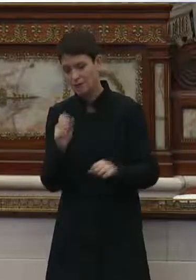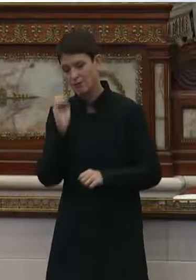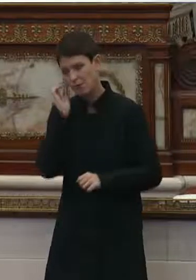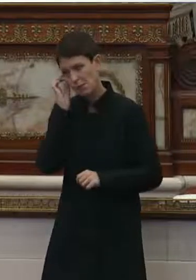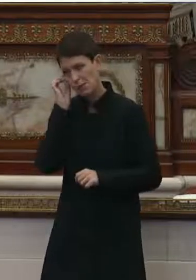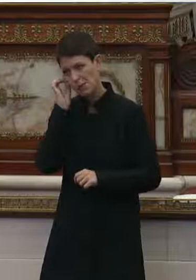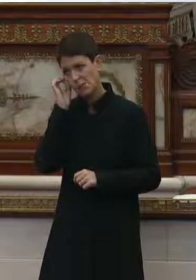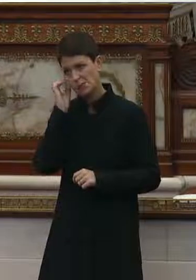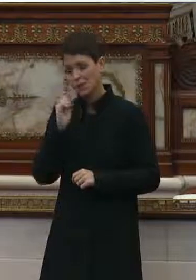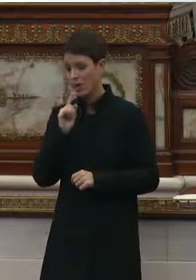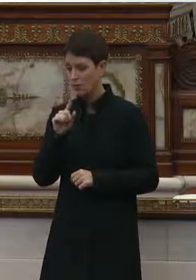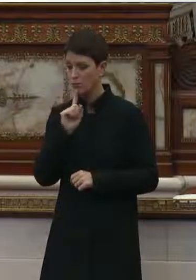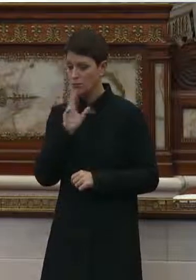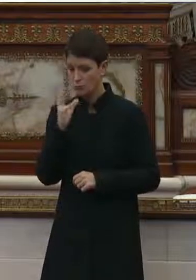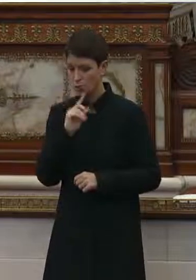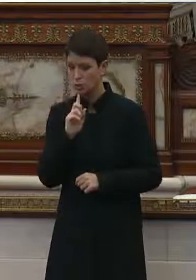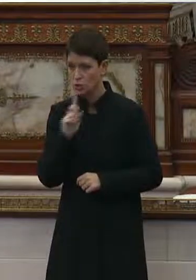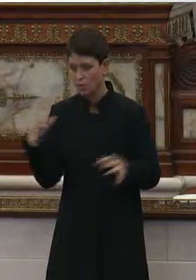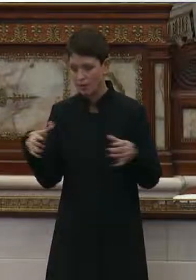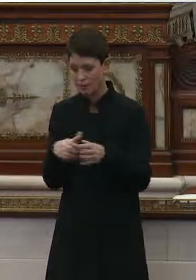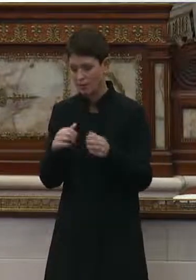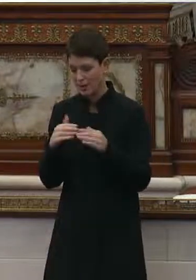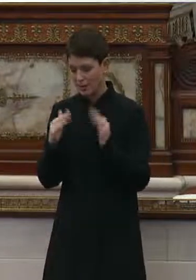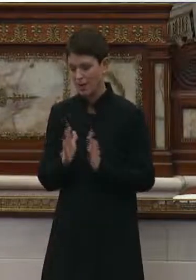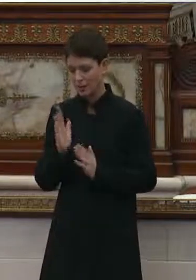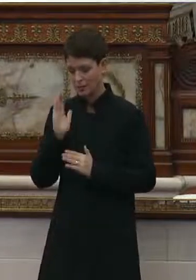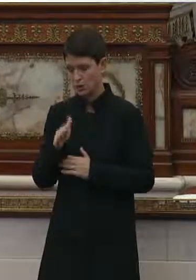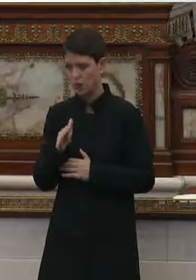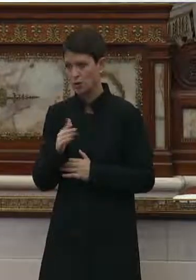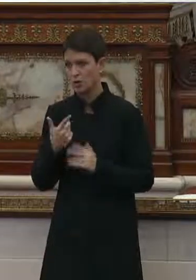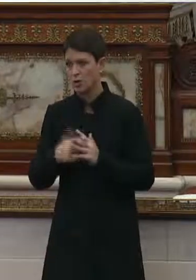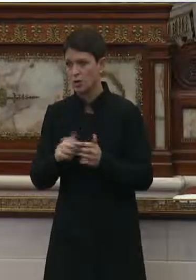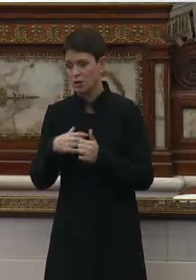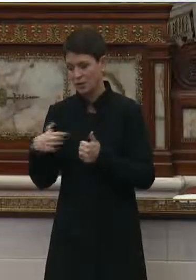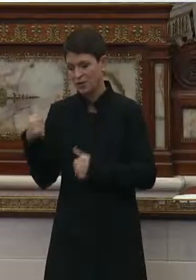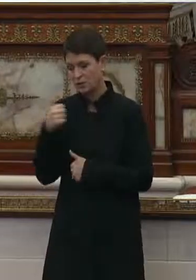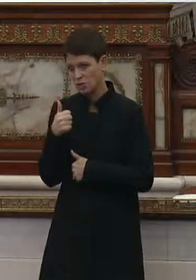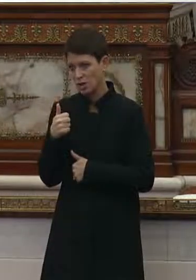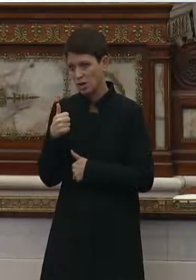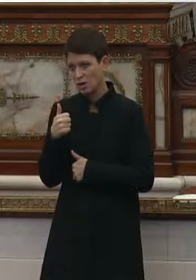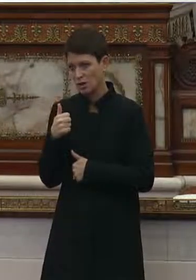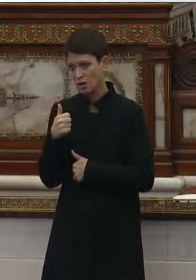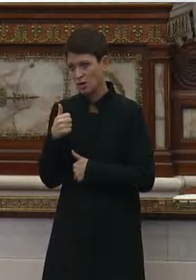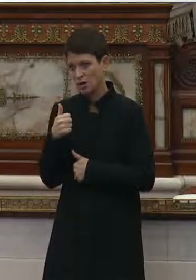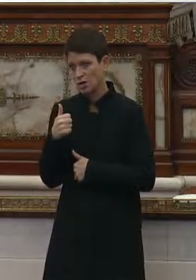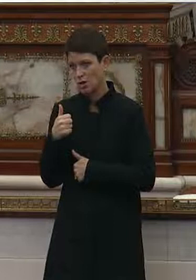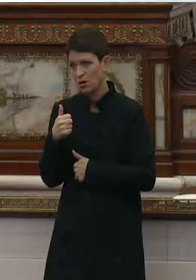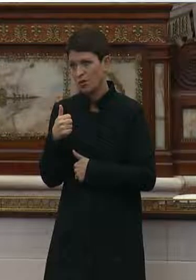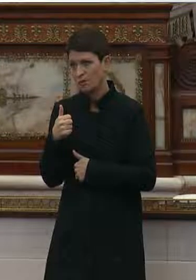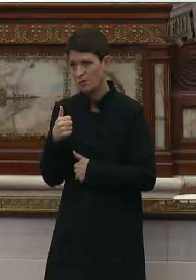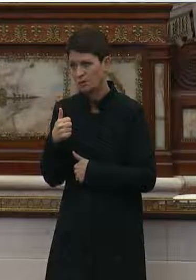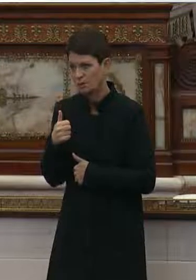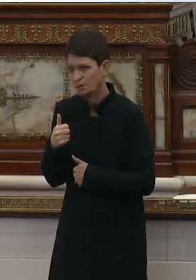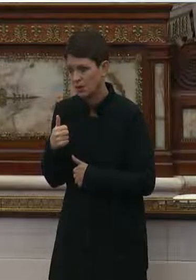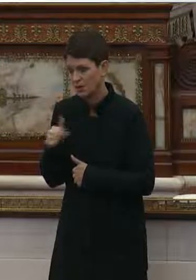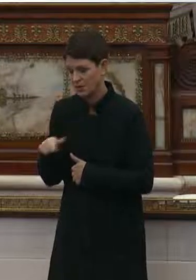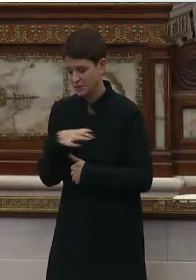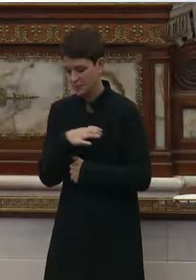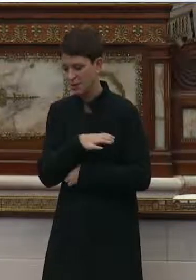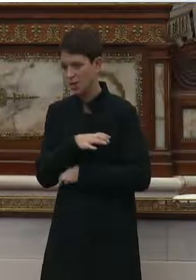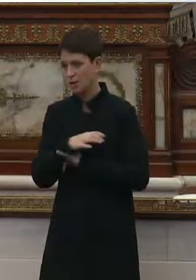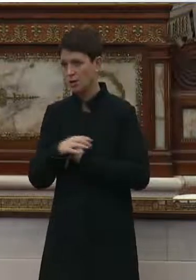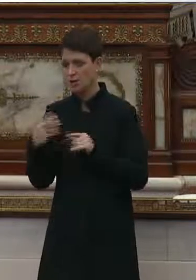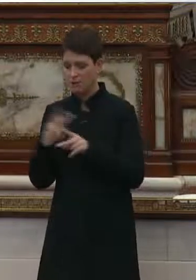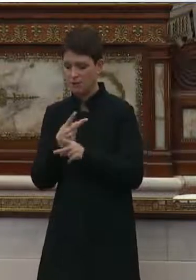I'm pretty sure I'll be heller with my colleagues. I'm starting with the chair, our chair of this particular committee to